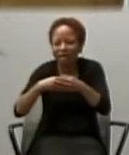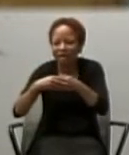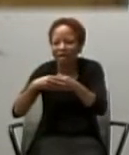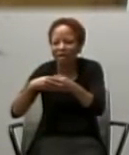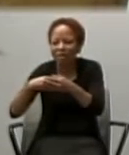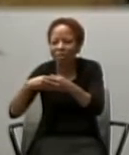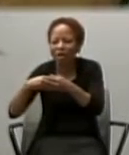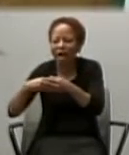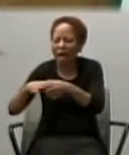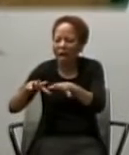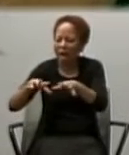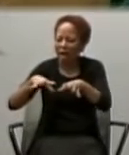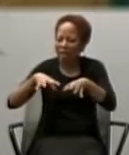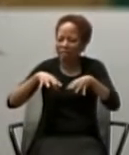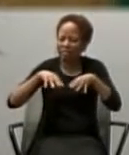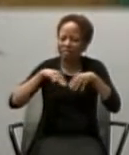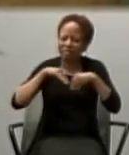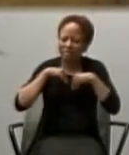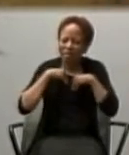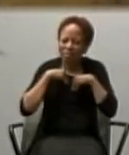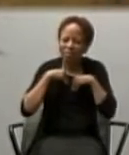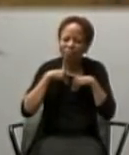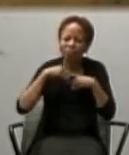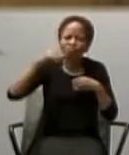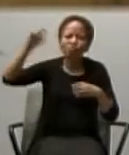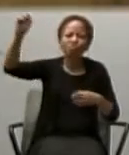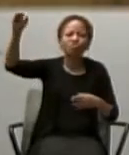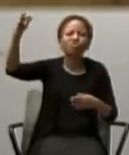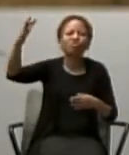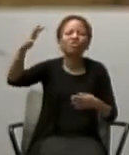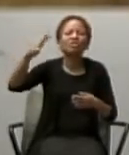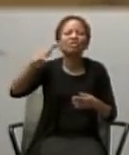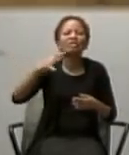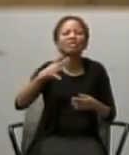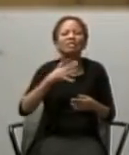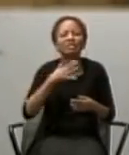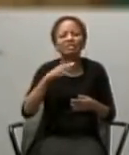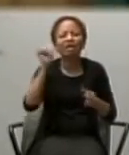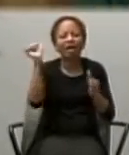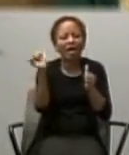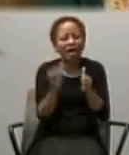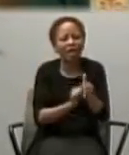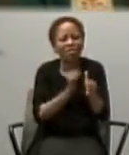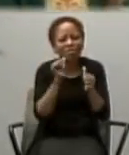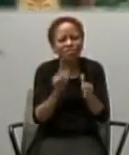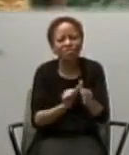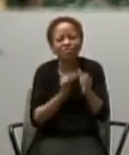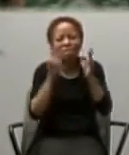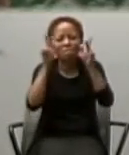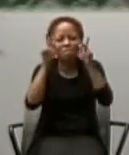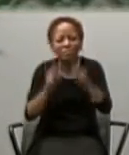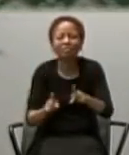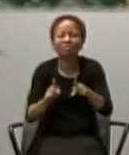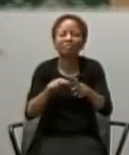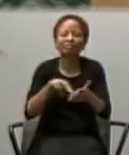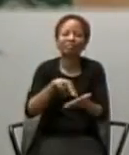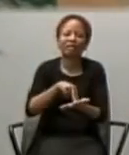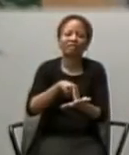Accept, the offer, of grace, before which, every single, human being, stands.